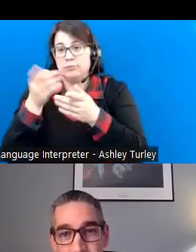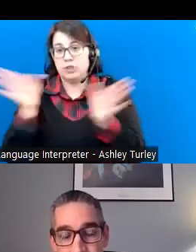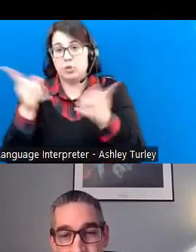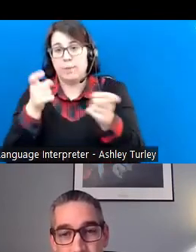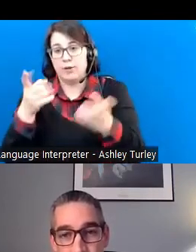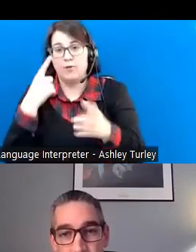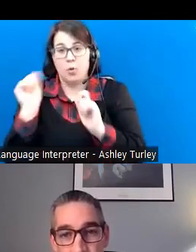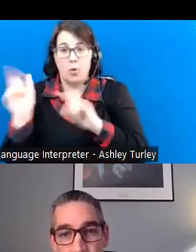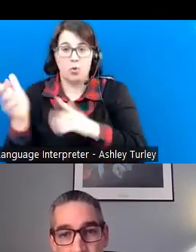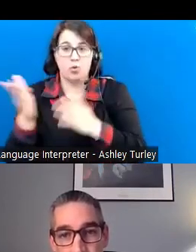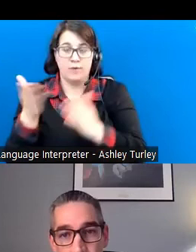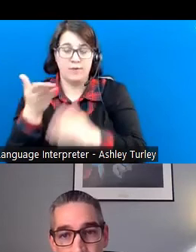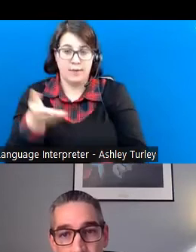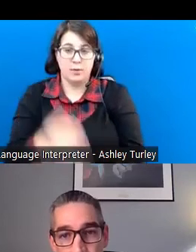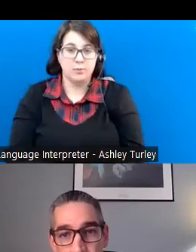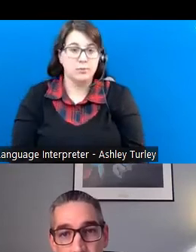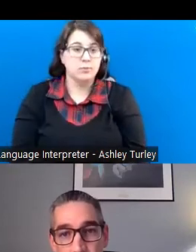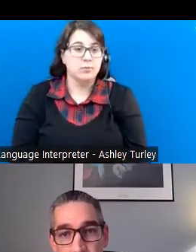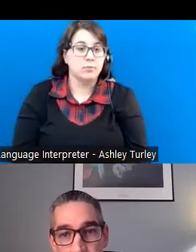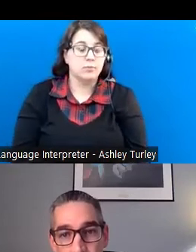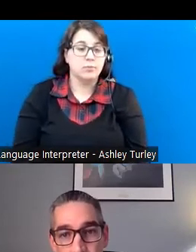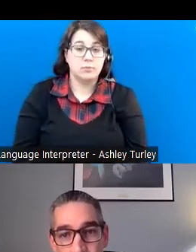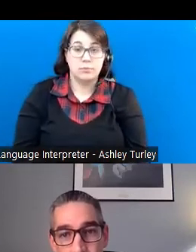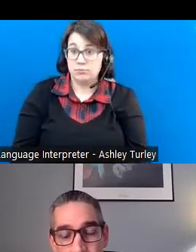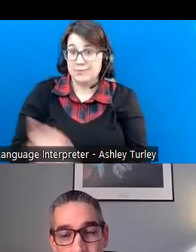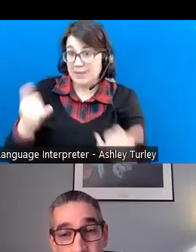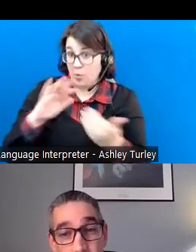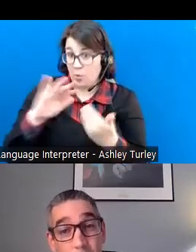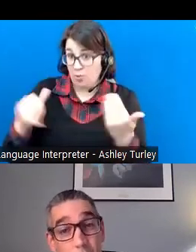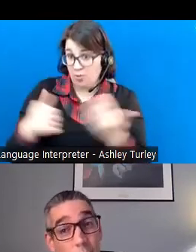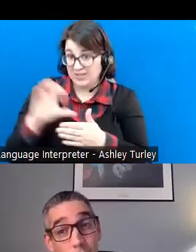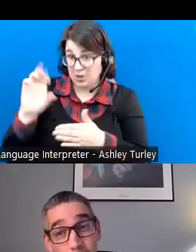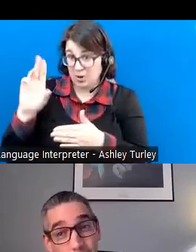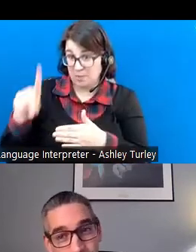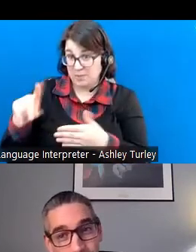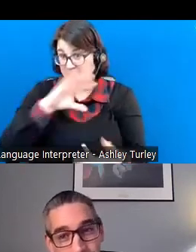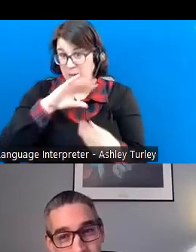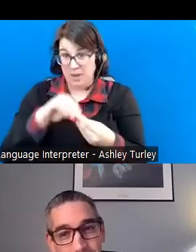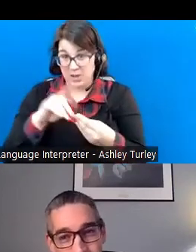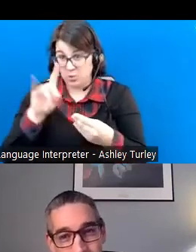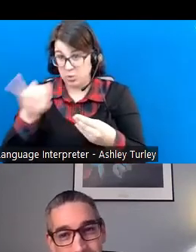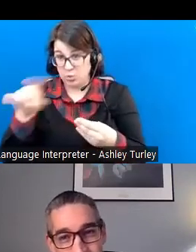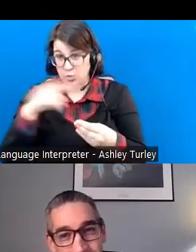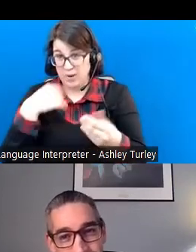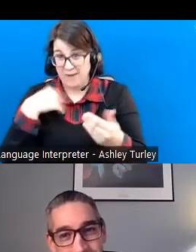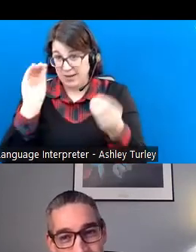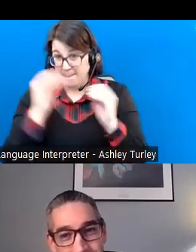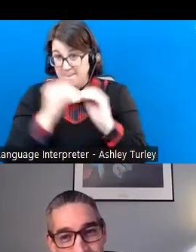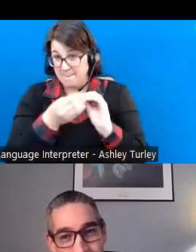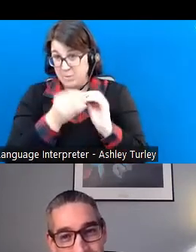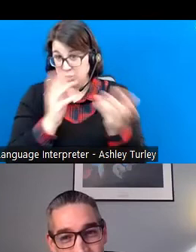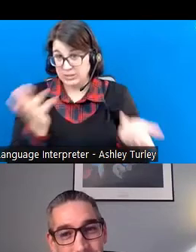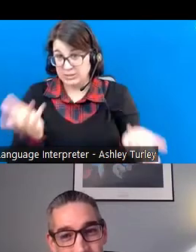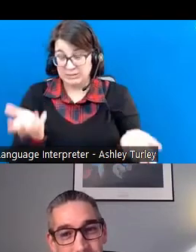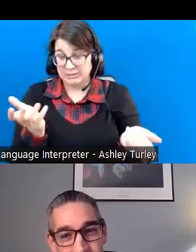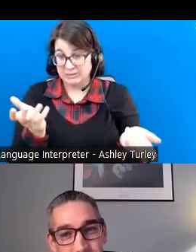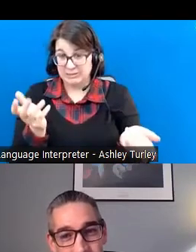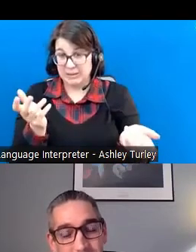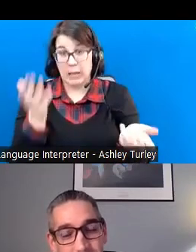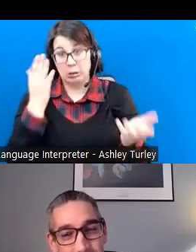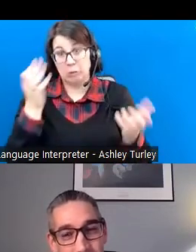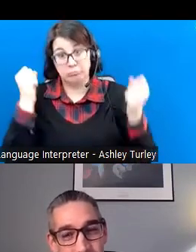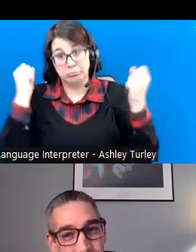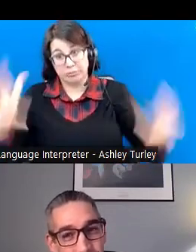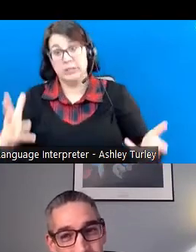And then as far as all the CRPs combined, I mean, is there any data out there that, I mean, I know it's an incredible amount.